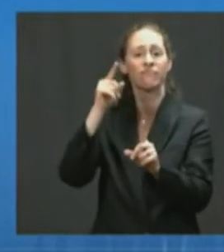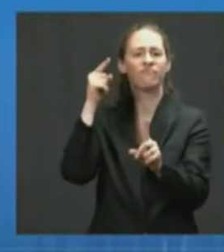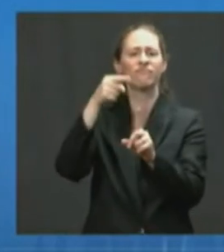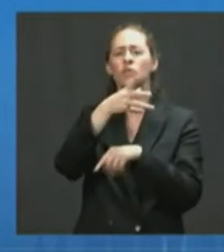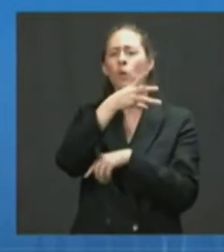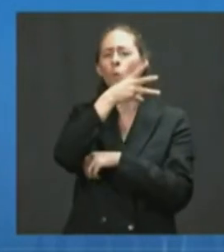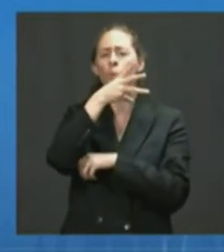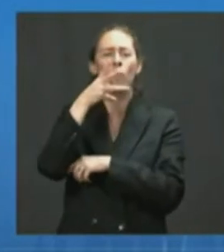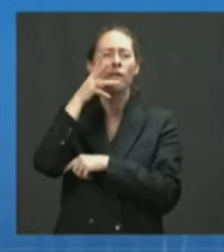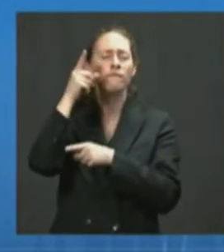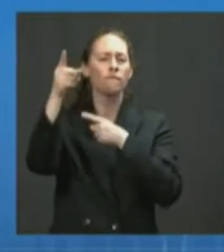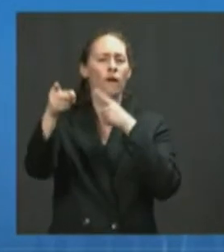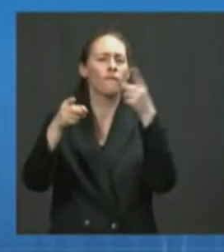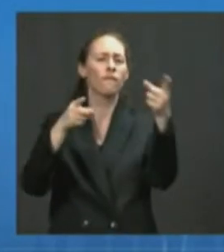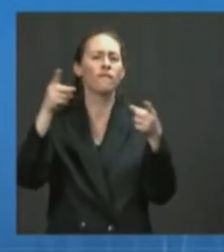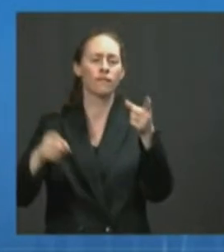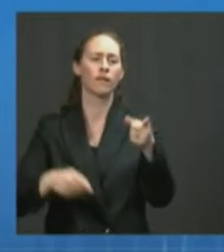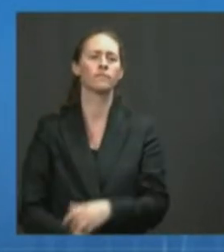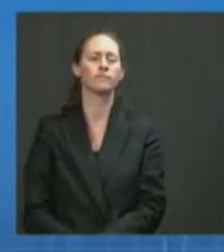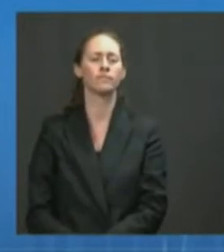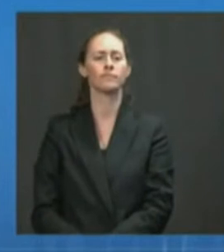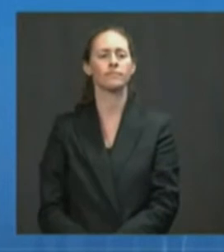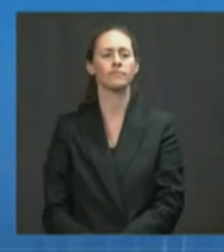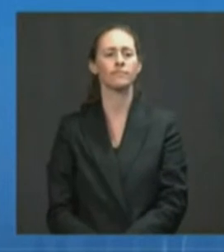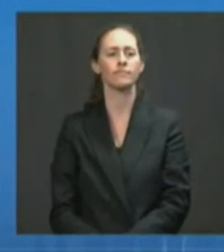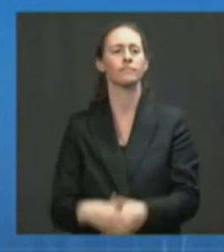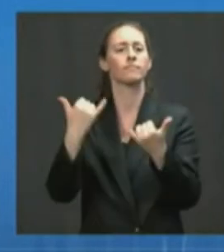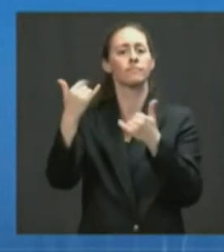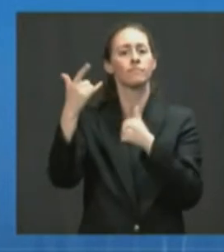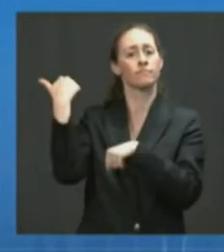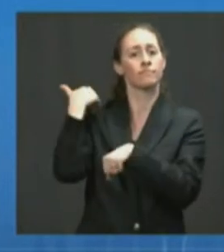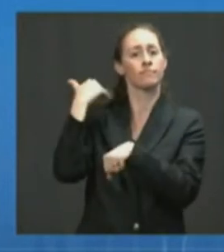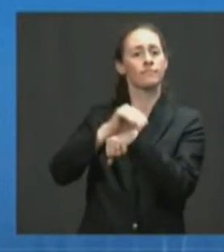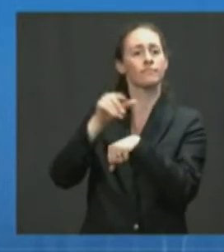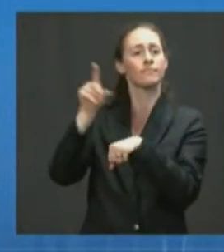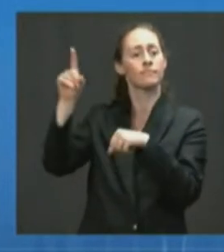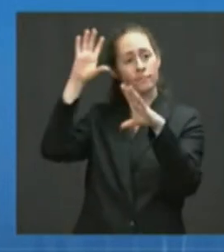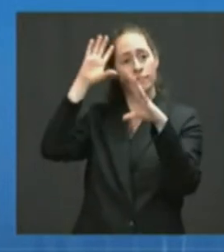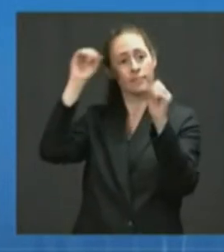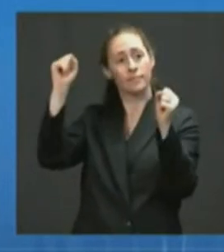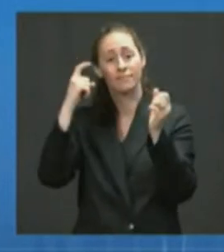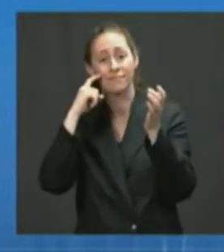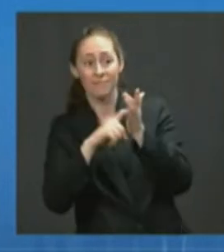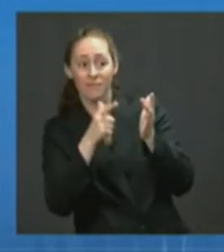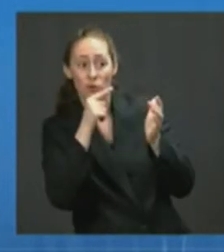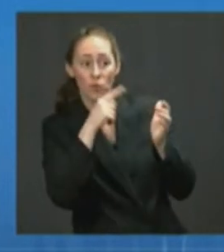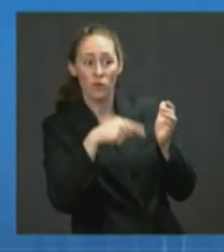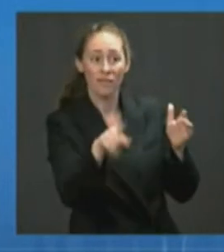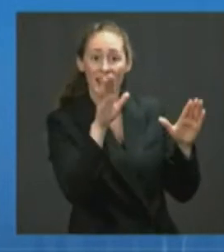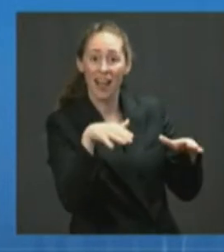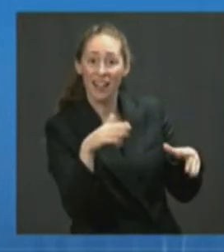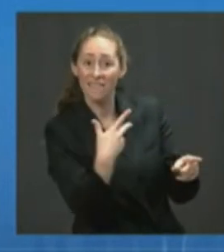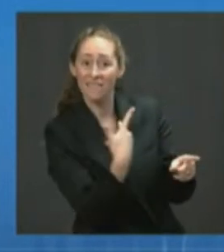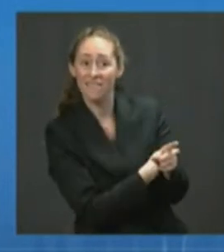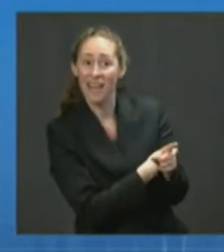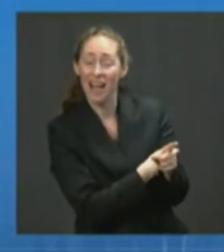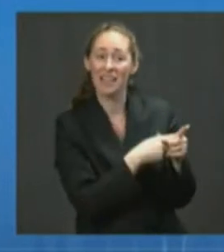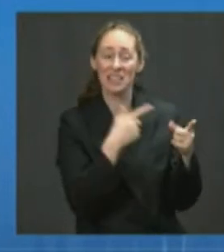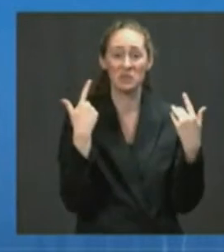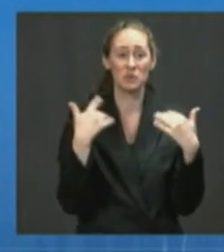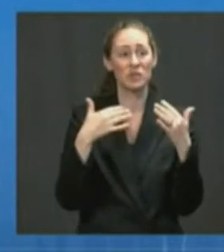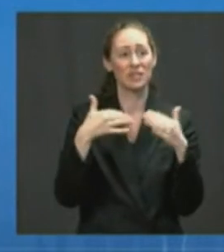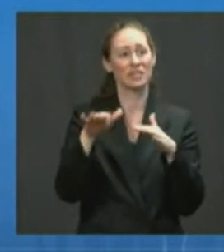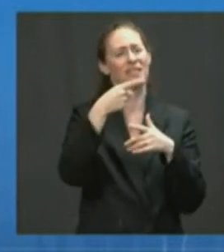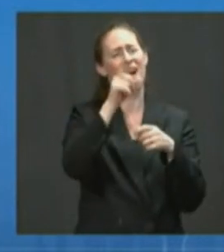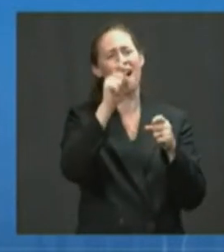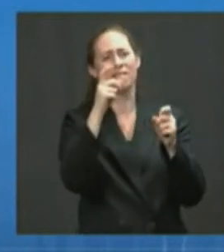As the president said last night, unvaccinated Americans know and trust people in their own communities to help get them accurate